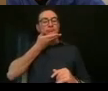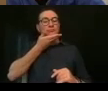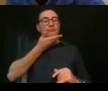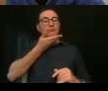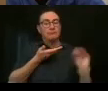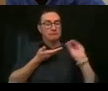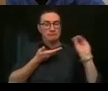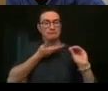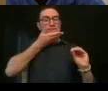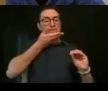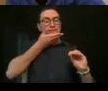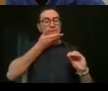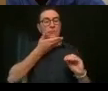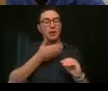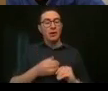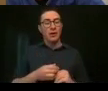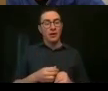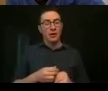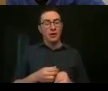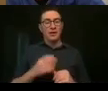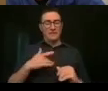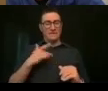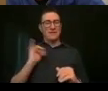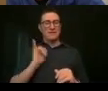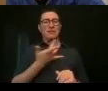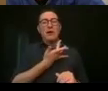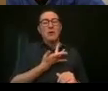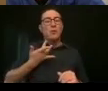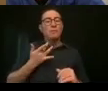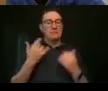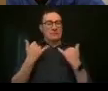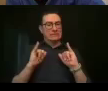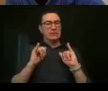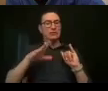it's still getting a lot of exposure underneath.